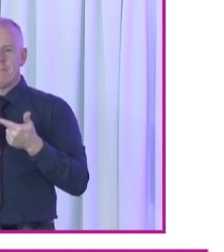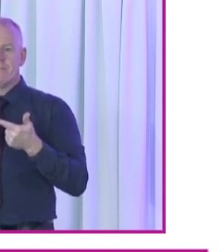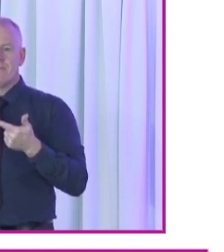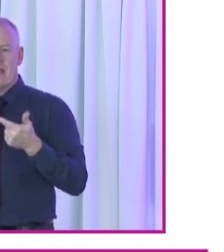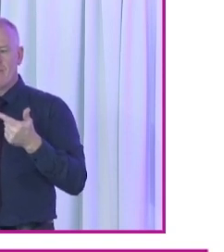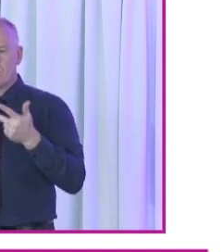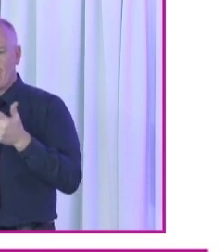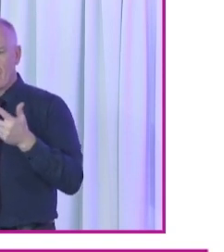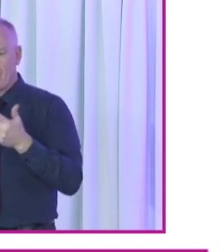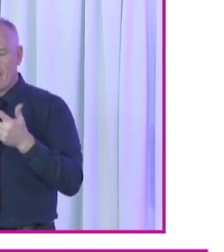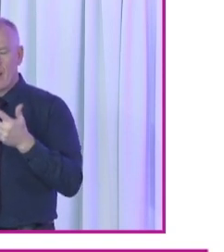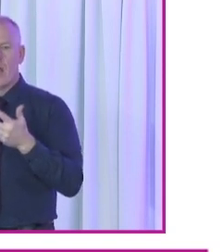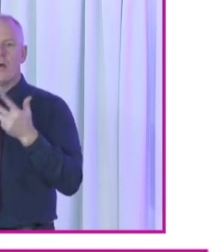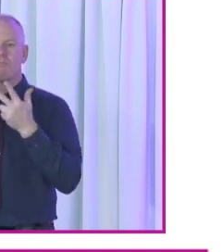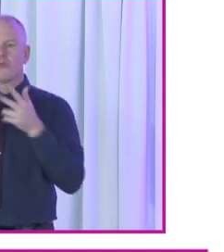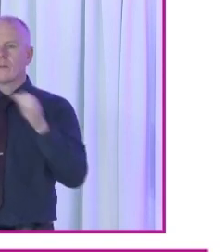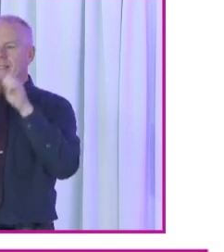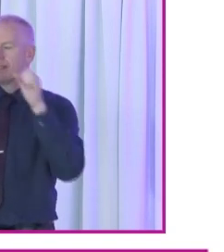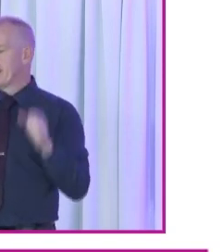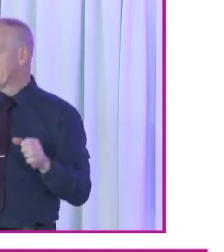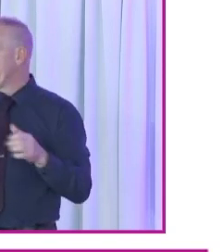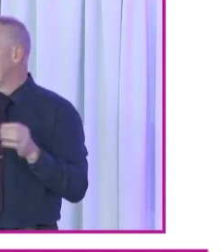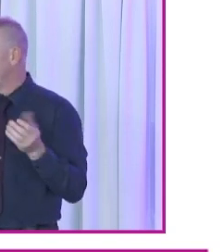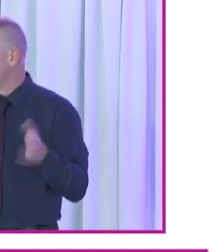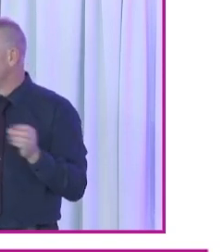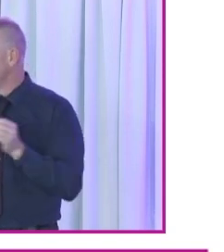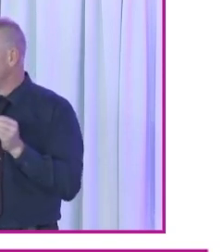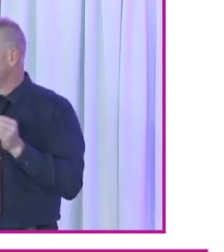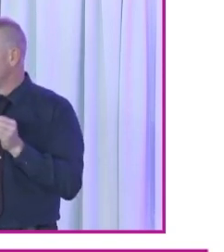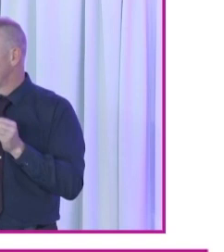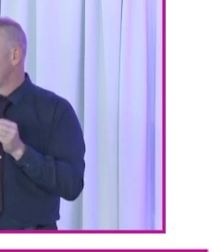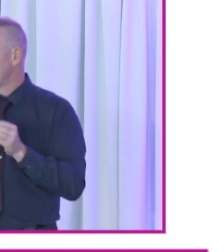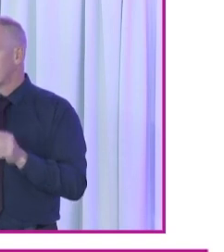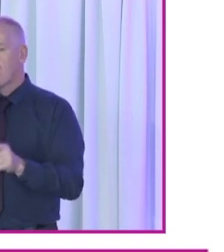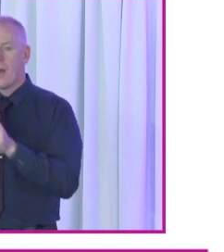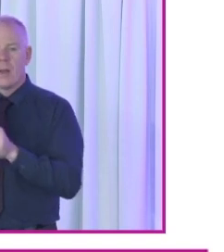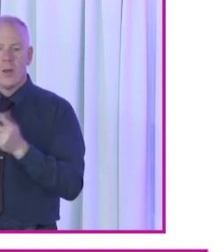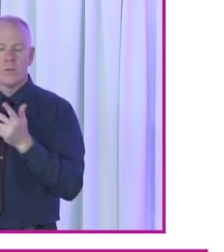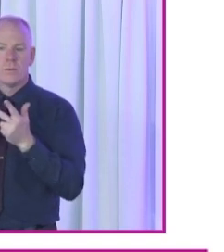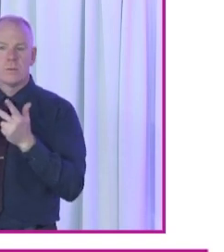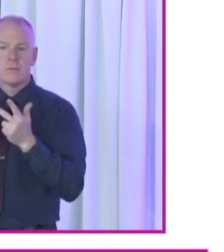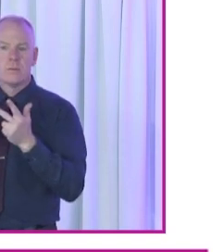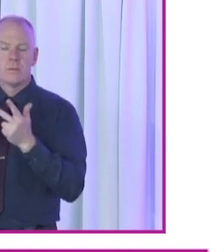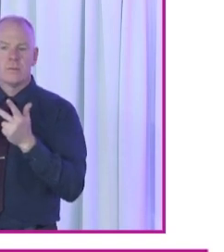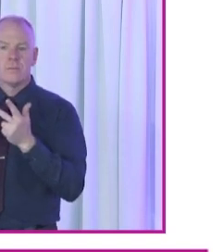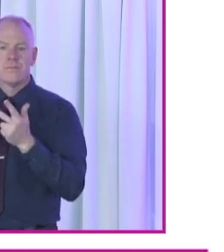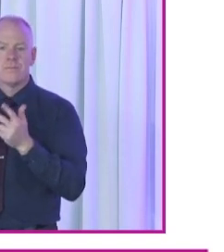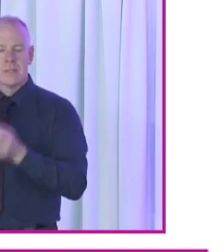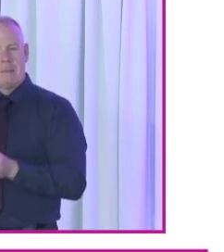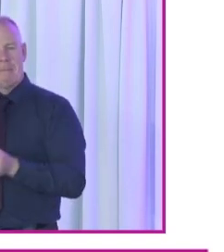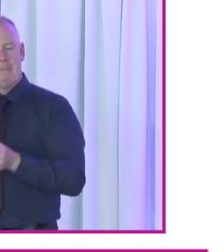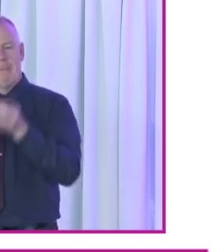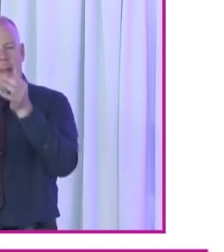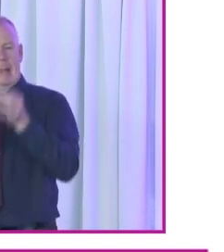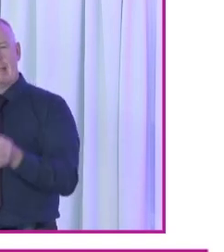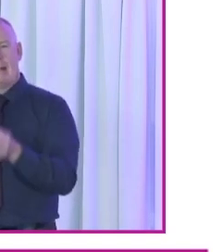course then, if we look at the wider system, and this was mentioned of course, was in relation to the political